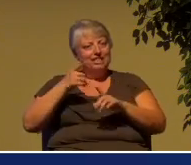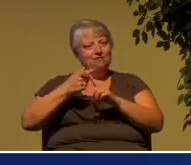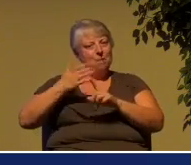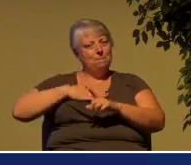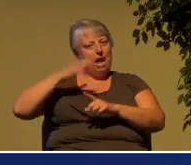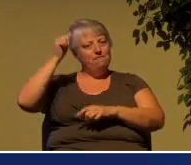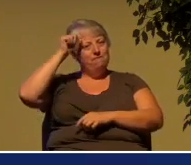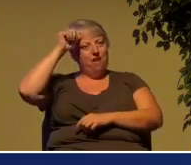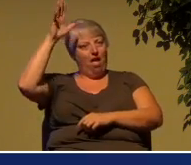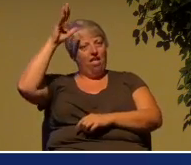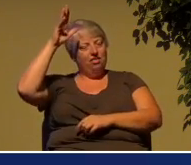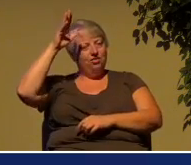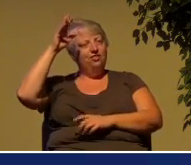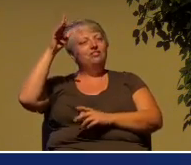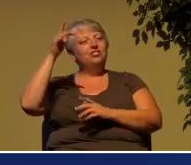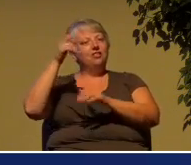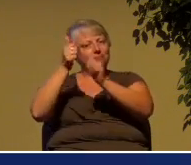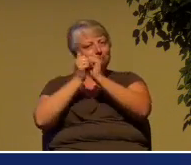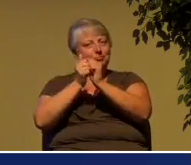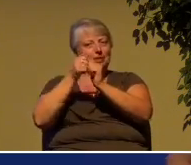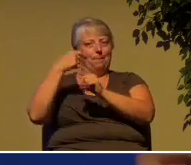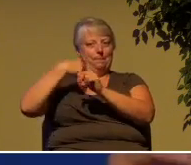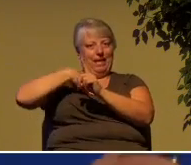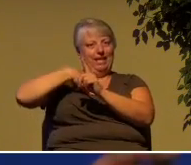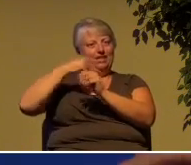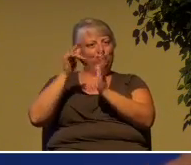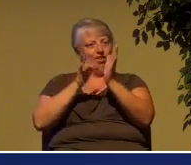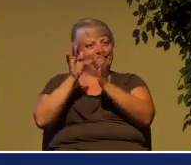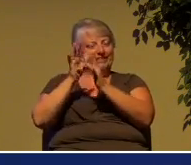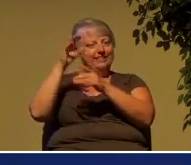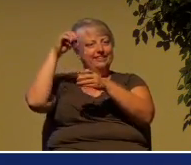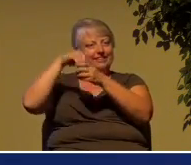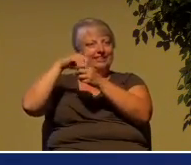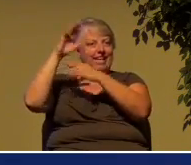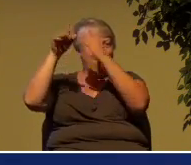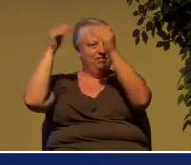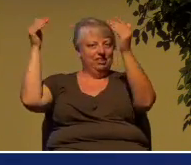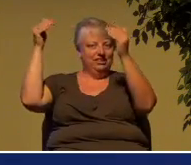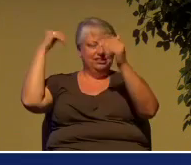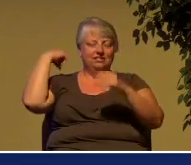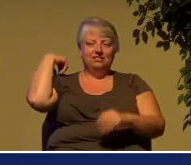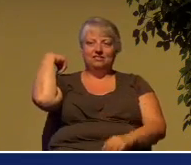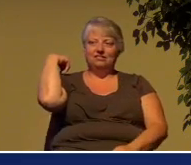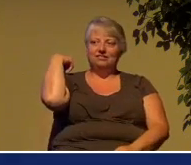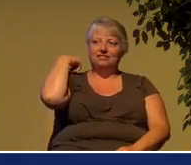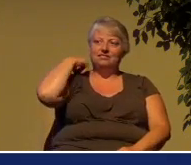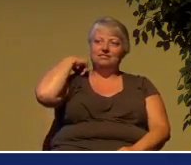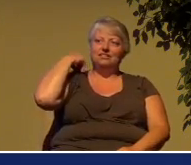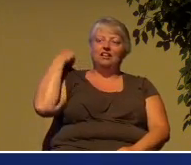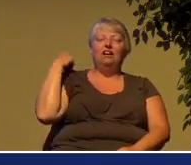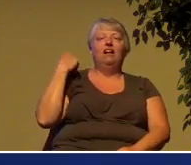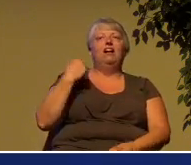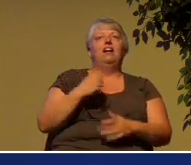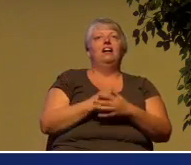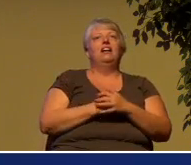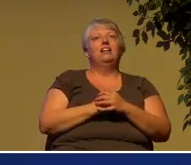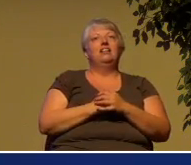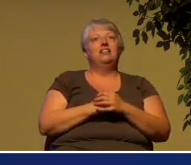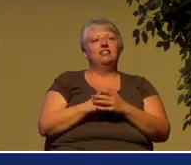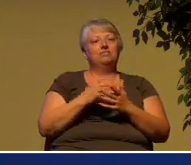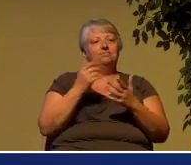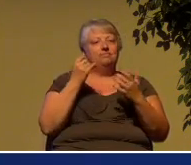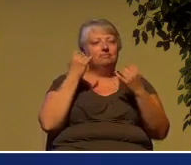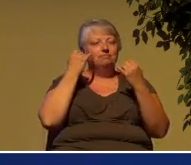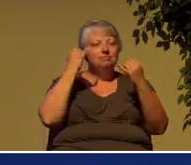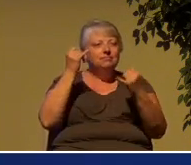Remember Paul says, eye has not seen, ear has not heard, the heart of man has begun to imagine